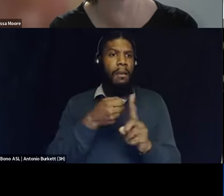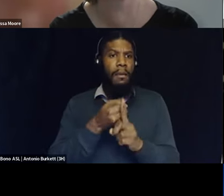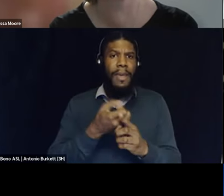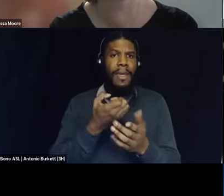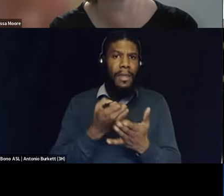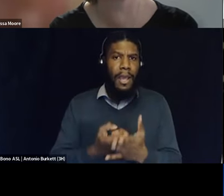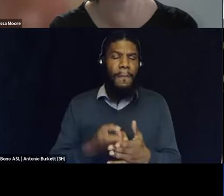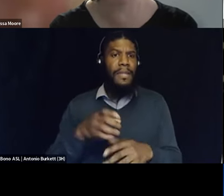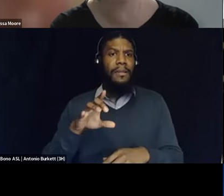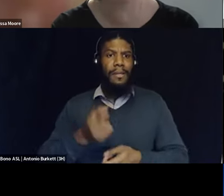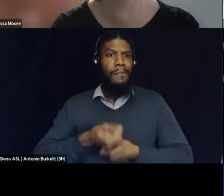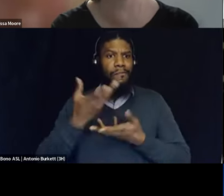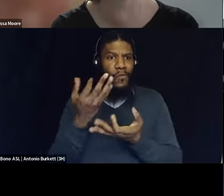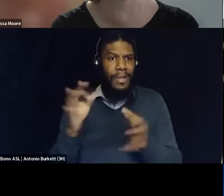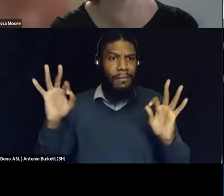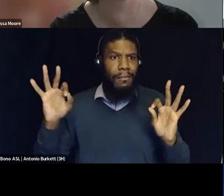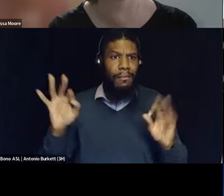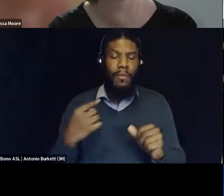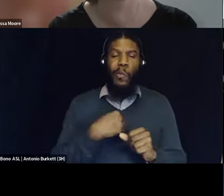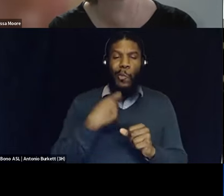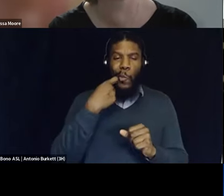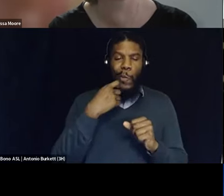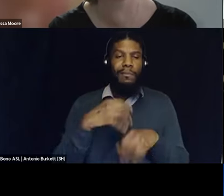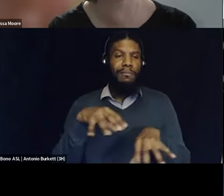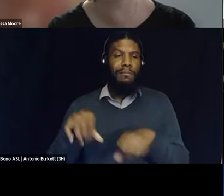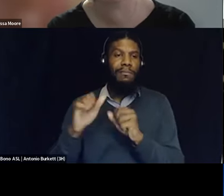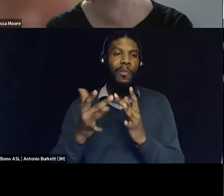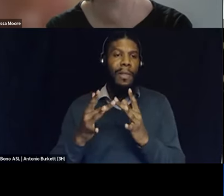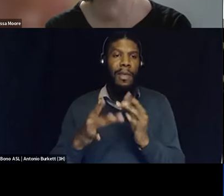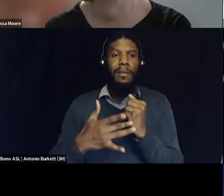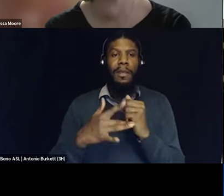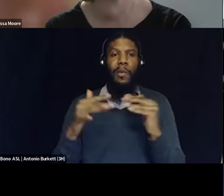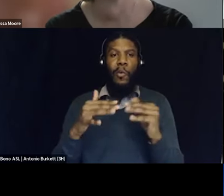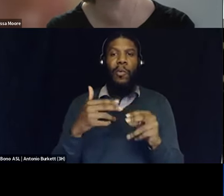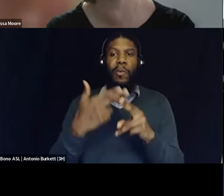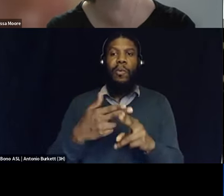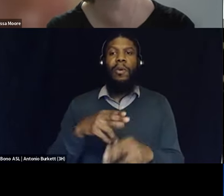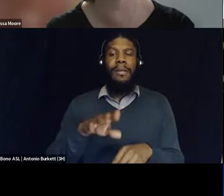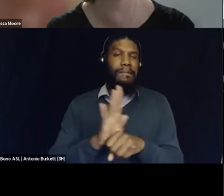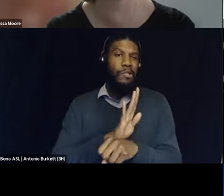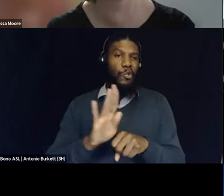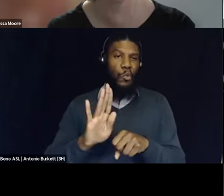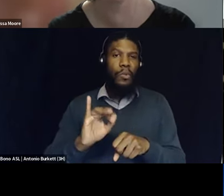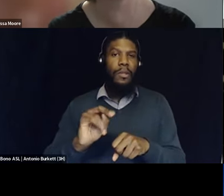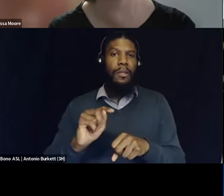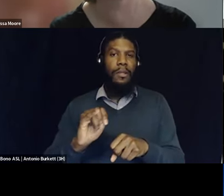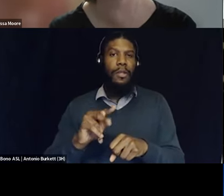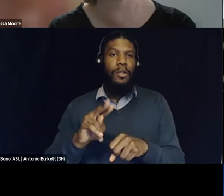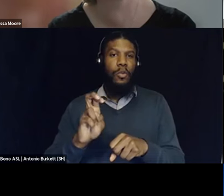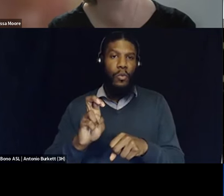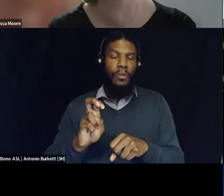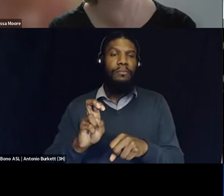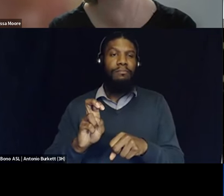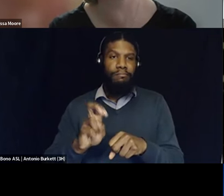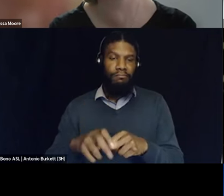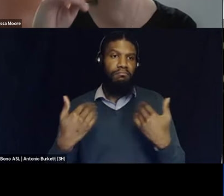online course called tech wars um on our educational platform called the the institute um that